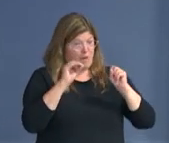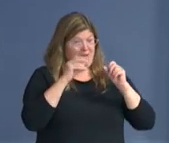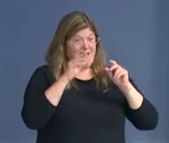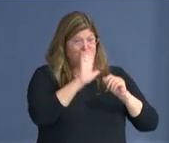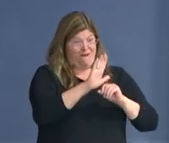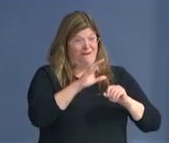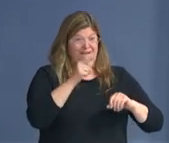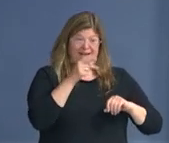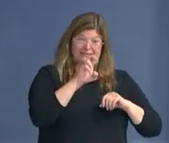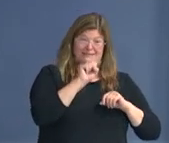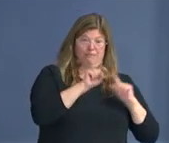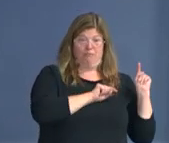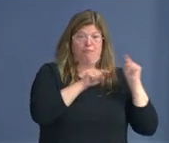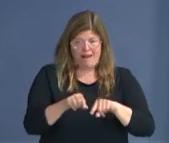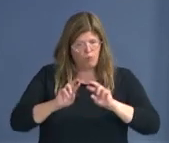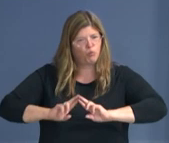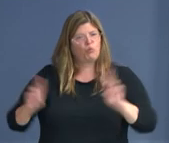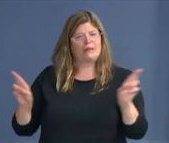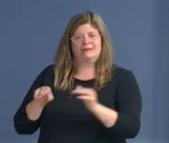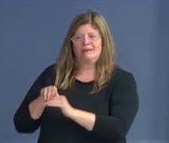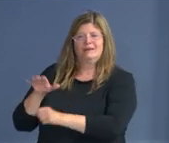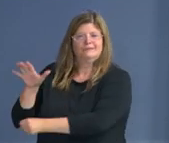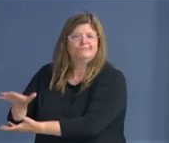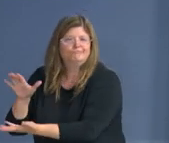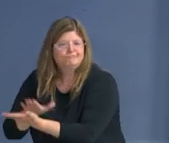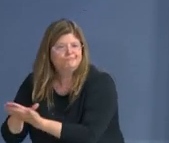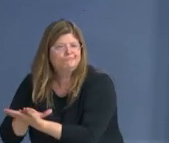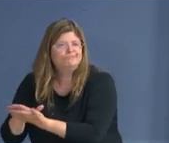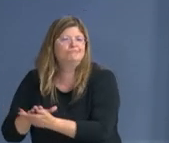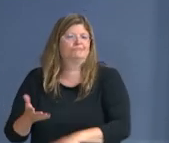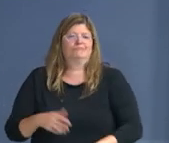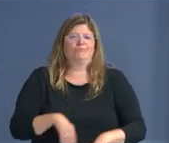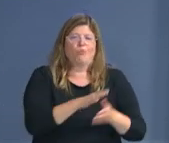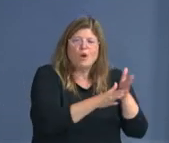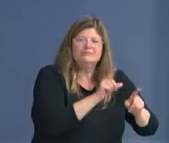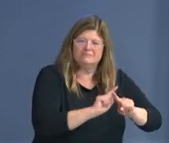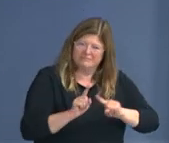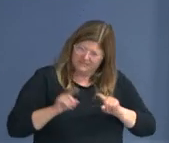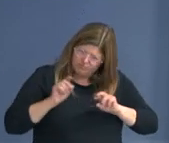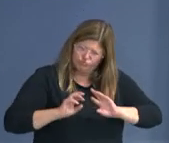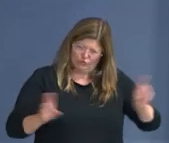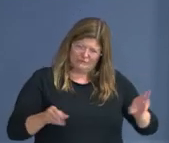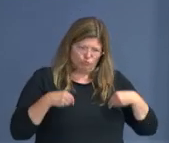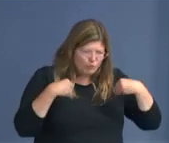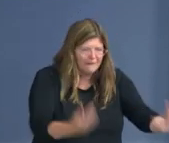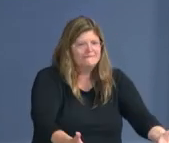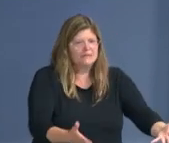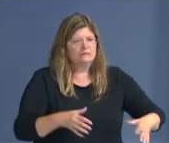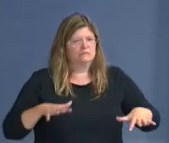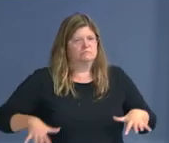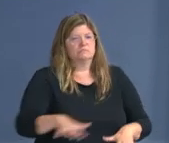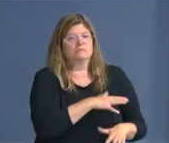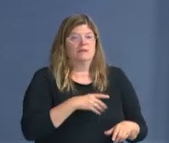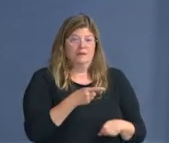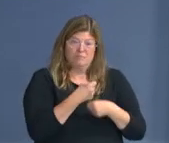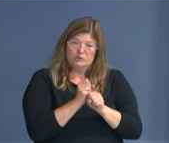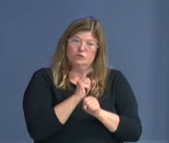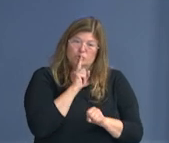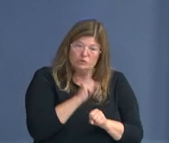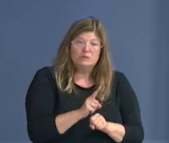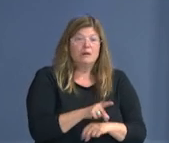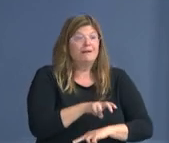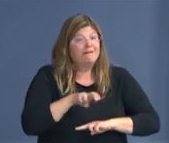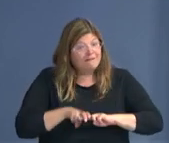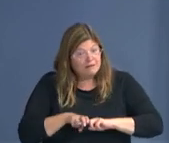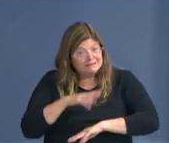Also consider providing cleaning supplies for your guests to wipe down and sanitize shared surfaces, such